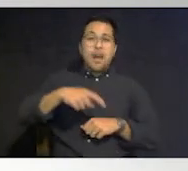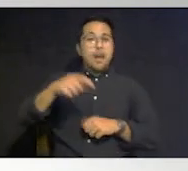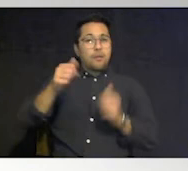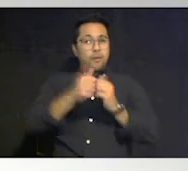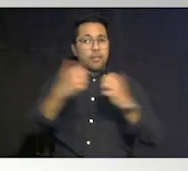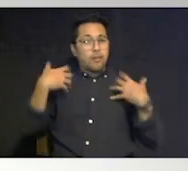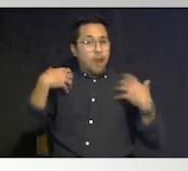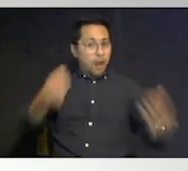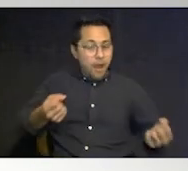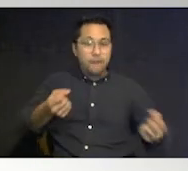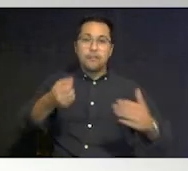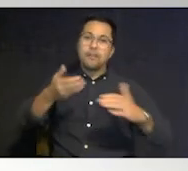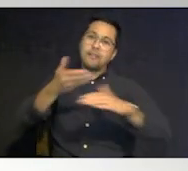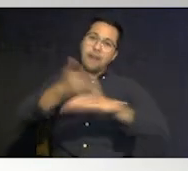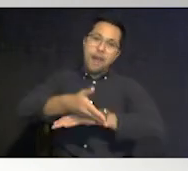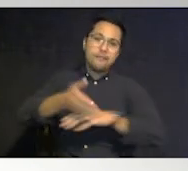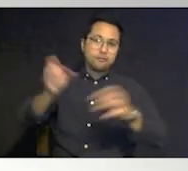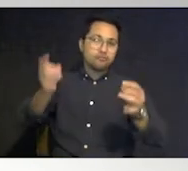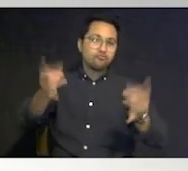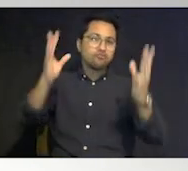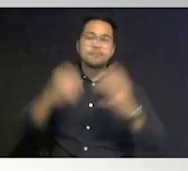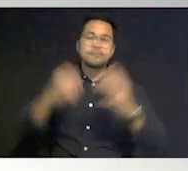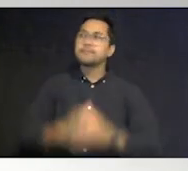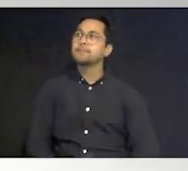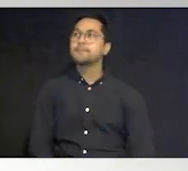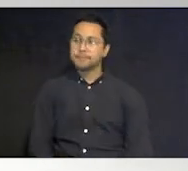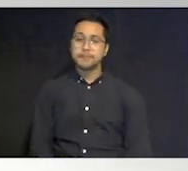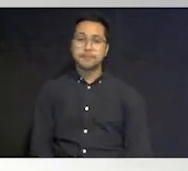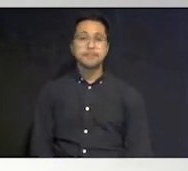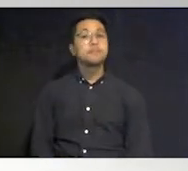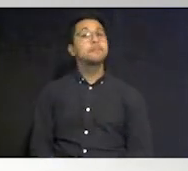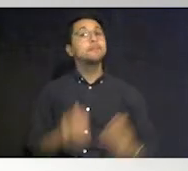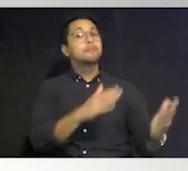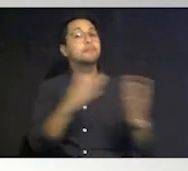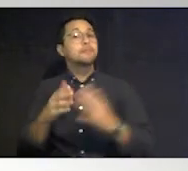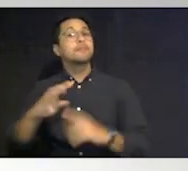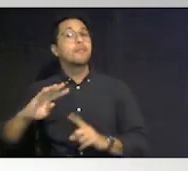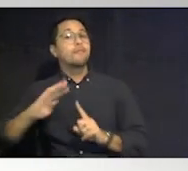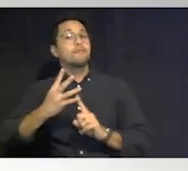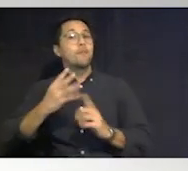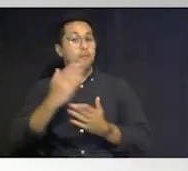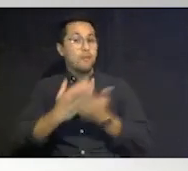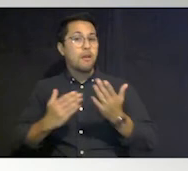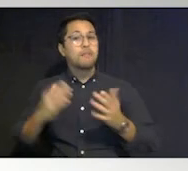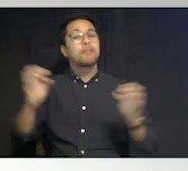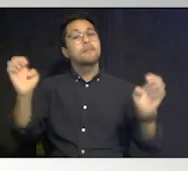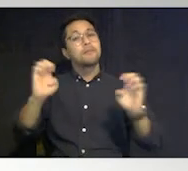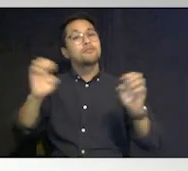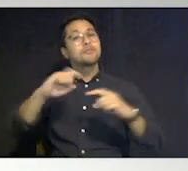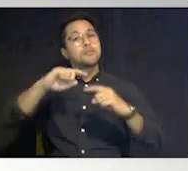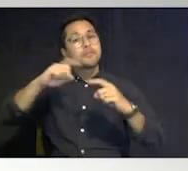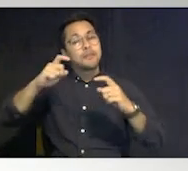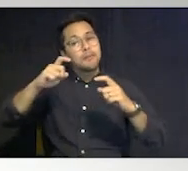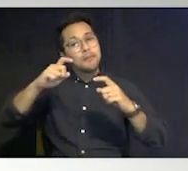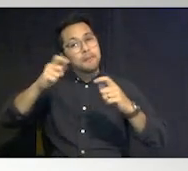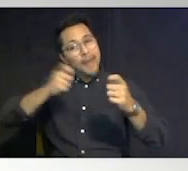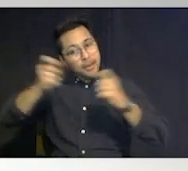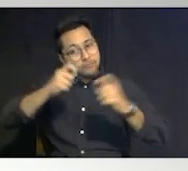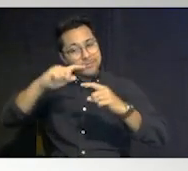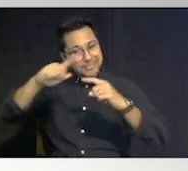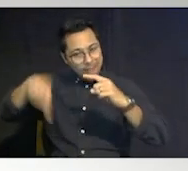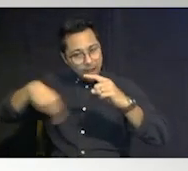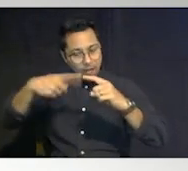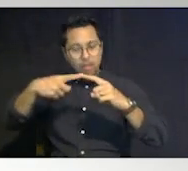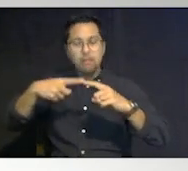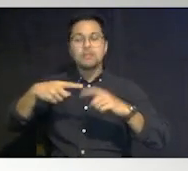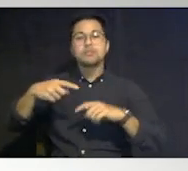major event and then the fourth part of the emergency management cycle is mitigation and